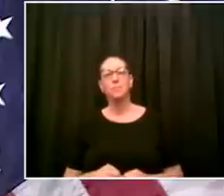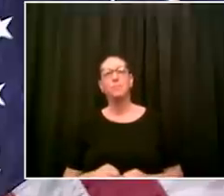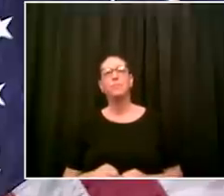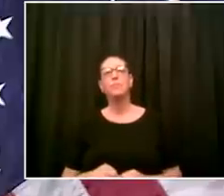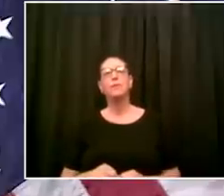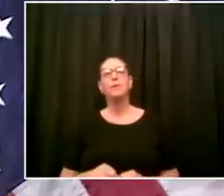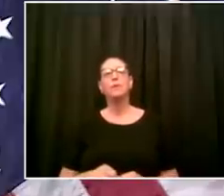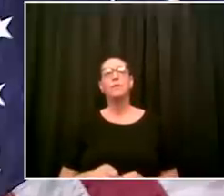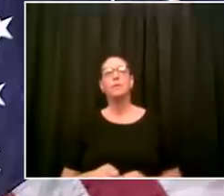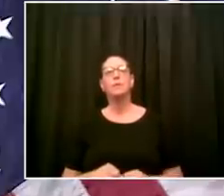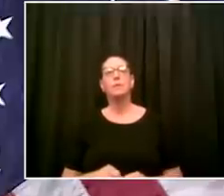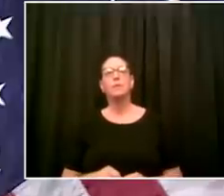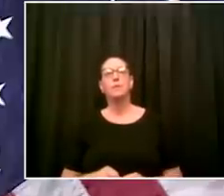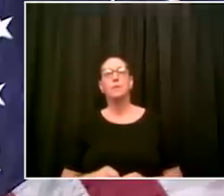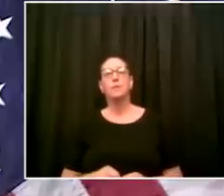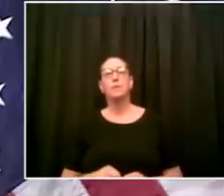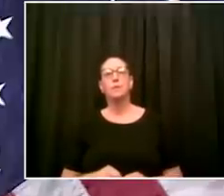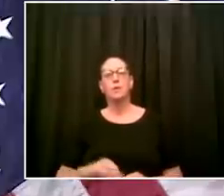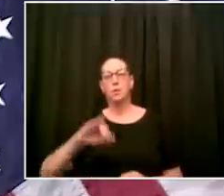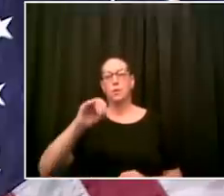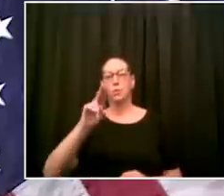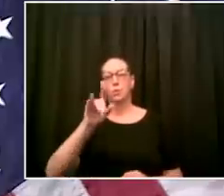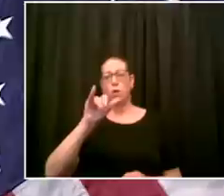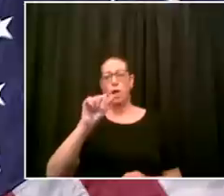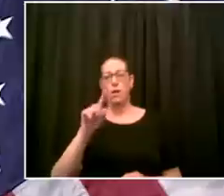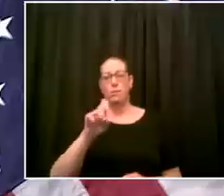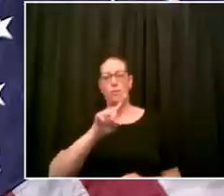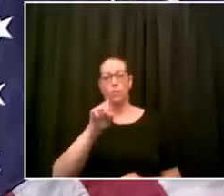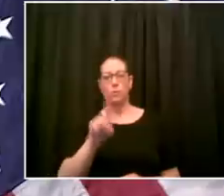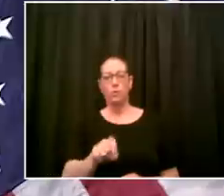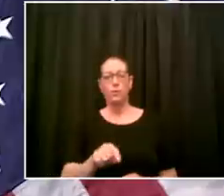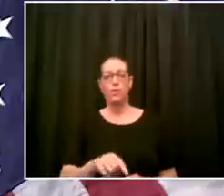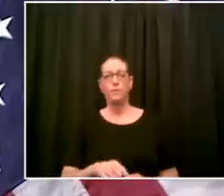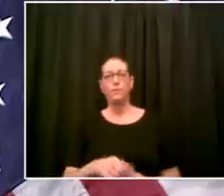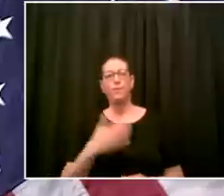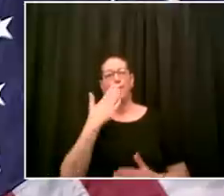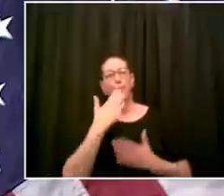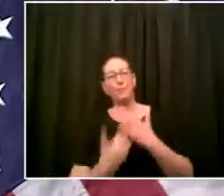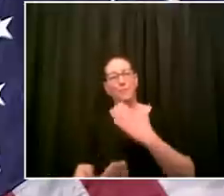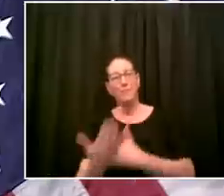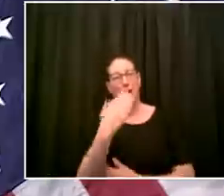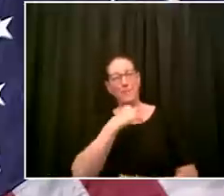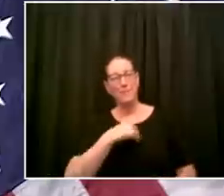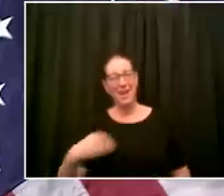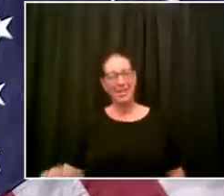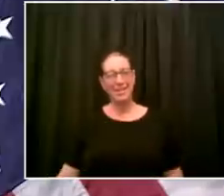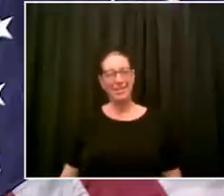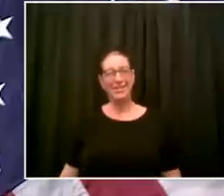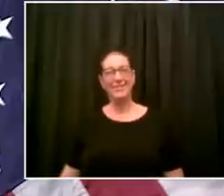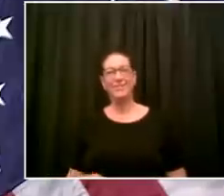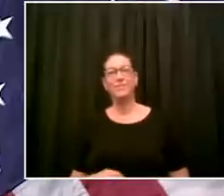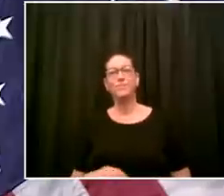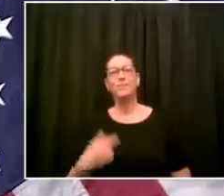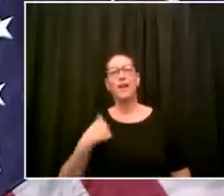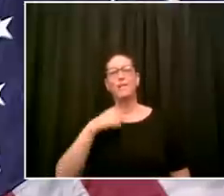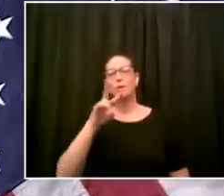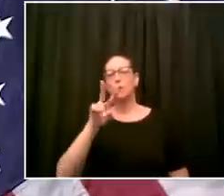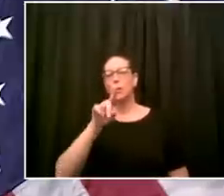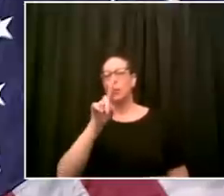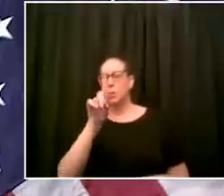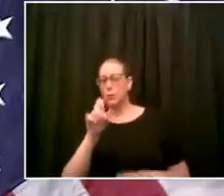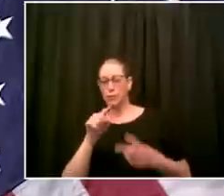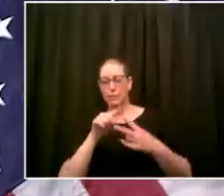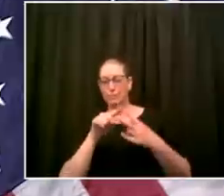post good morning mr mayor and everyone on the call um two questions the first mr mayor